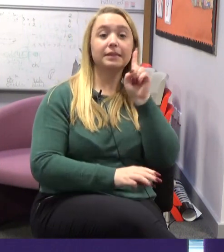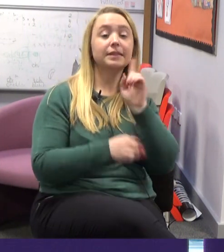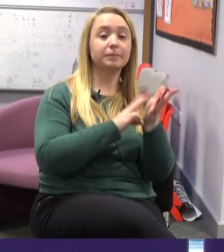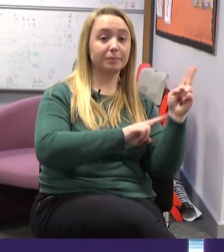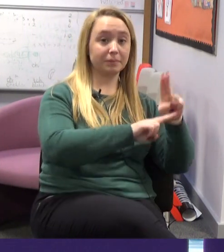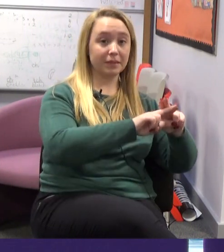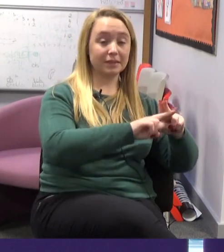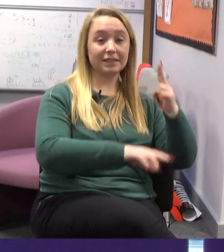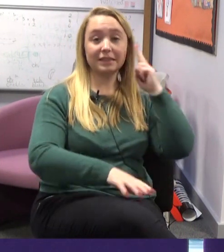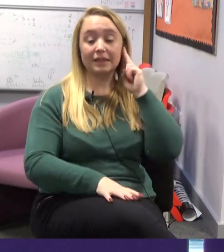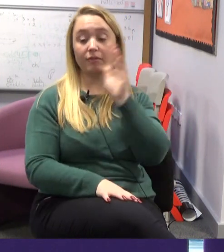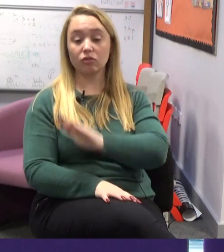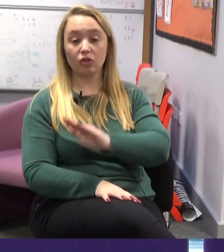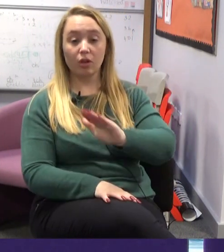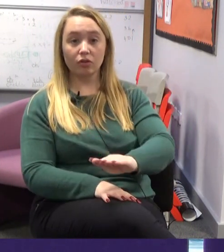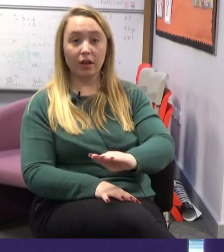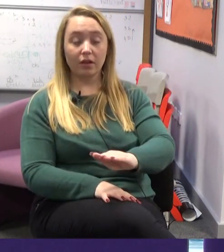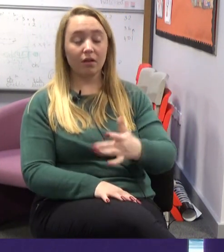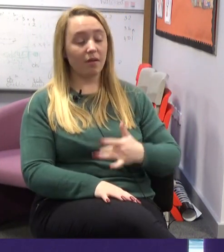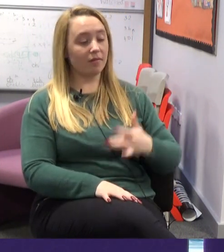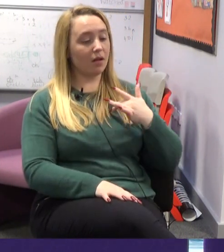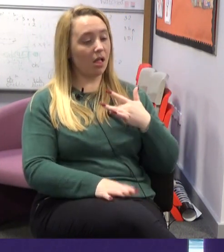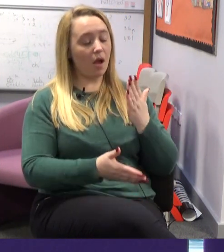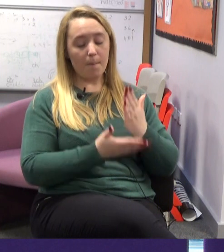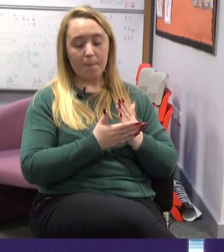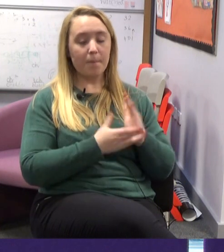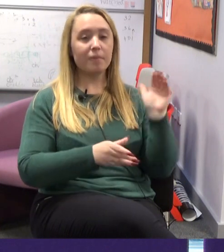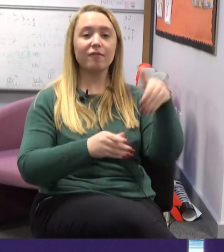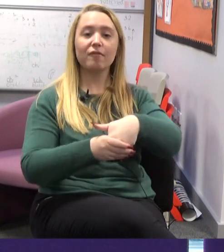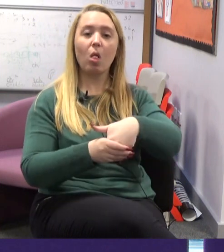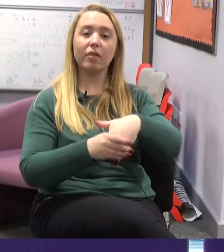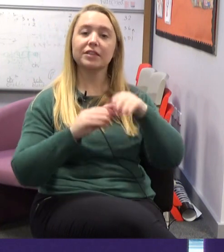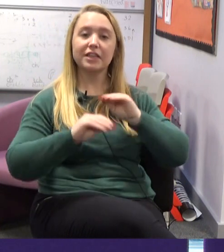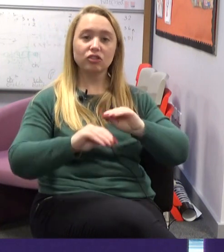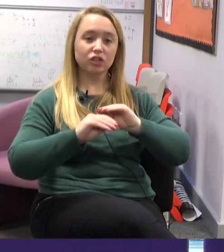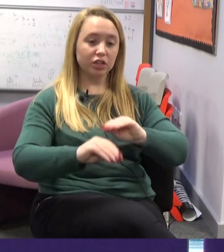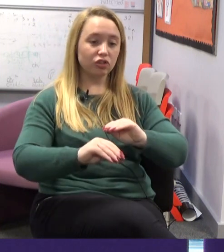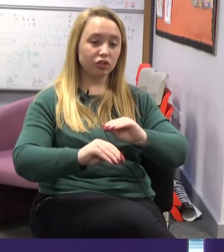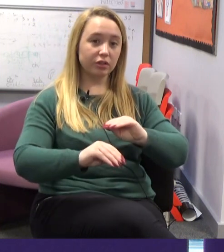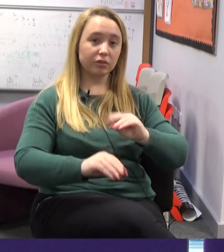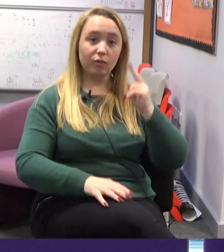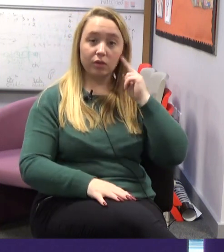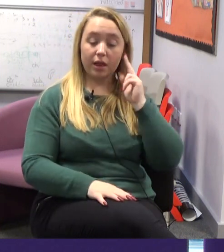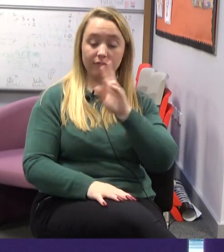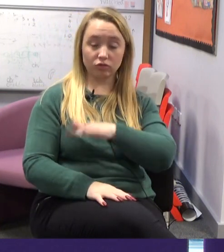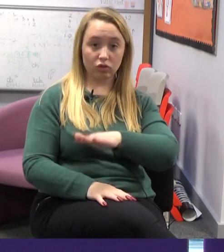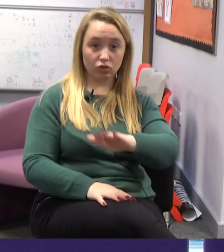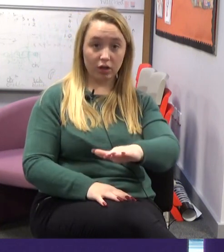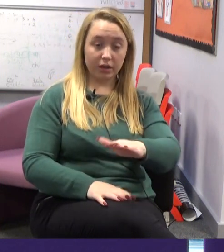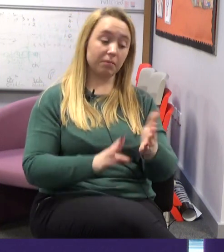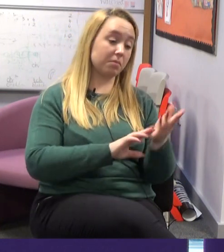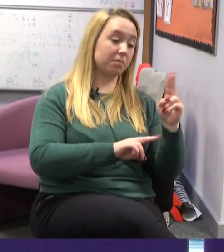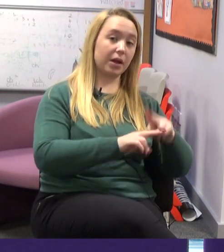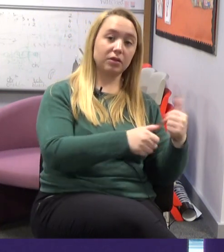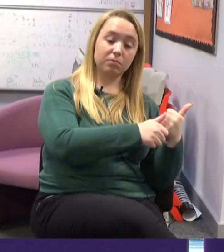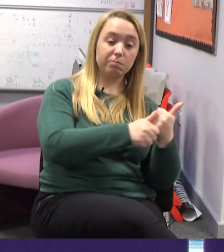For parents of our deaf children, we just find they feel like they can be more involved in their education and